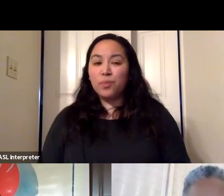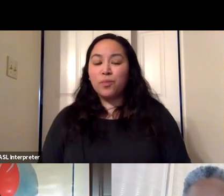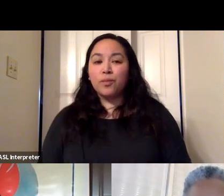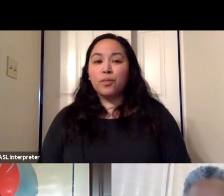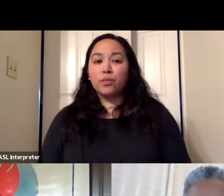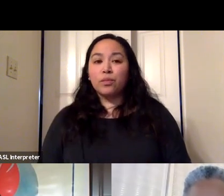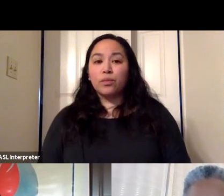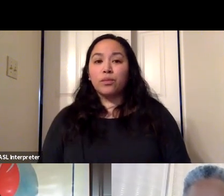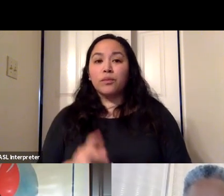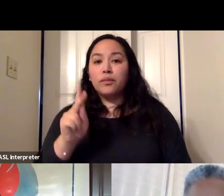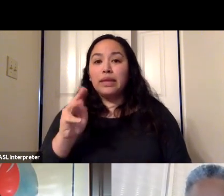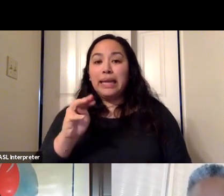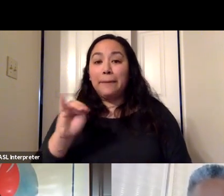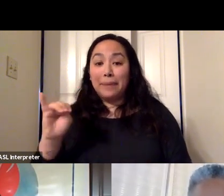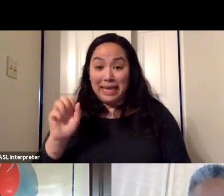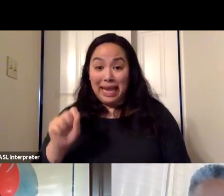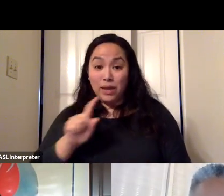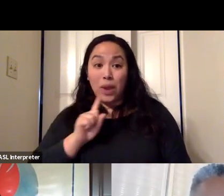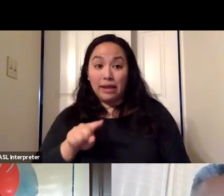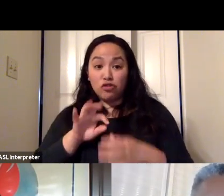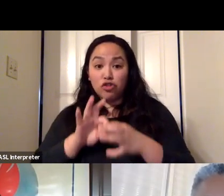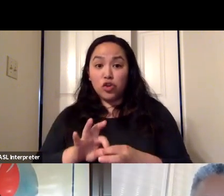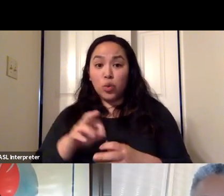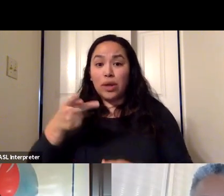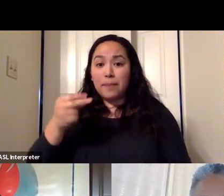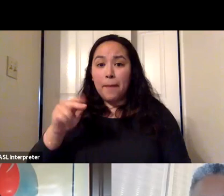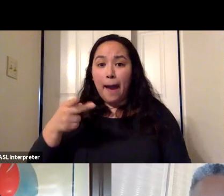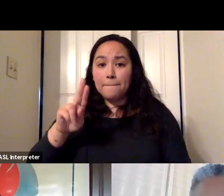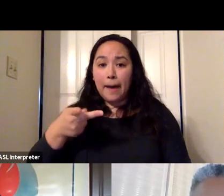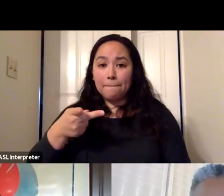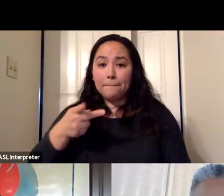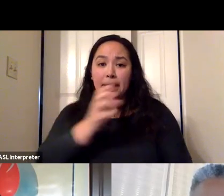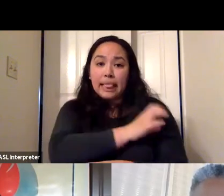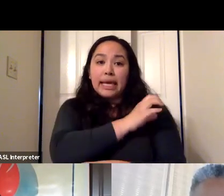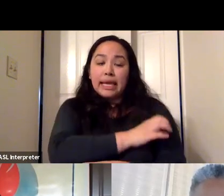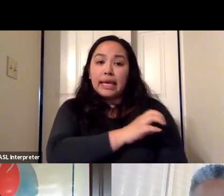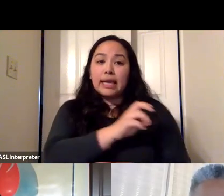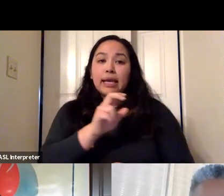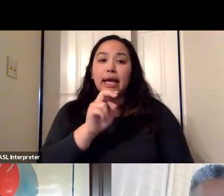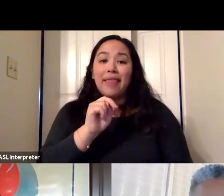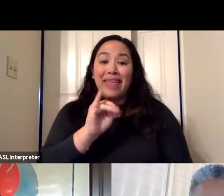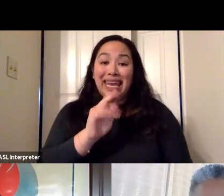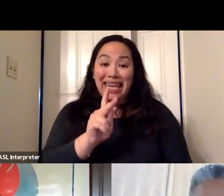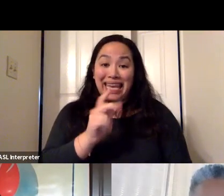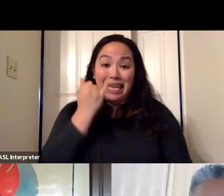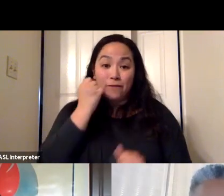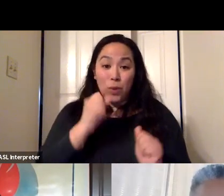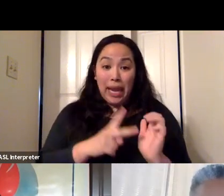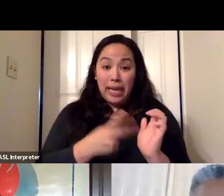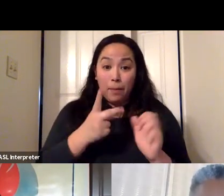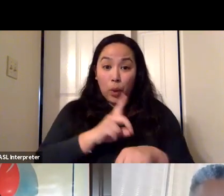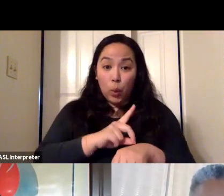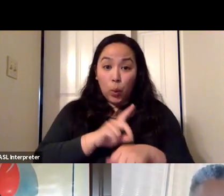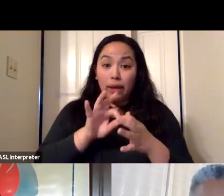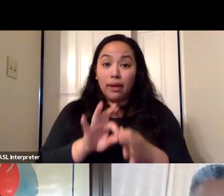So Kimmy if you could check the chat and answer the one about the pop up clinics. And Nick I'm going to ask you to do double duty, which is